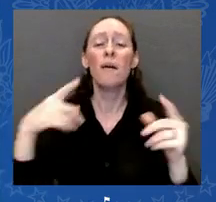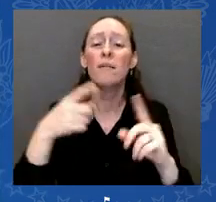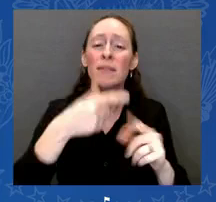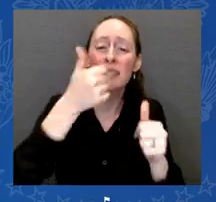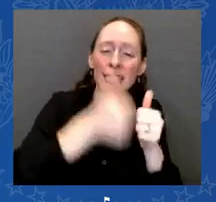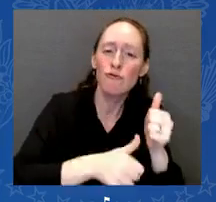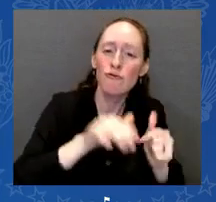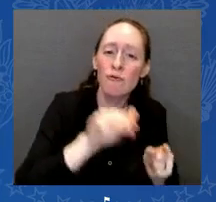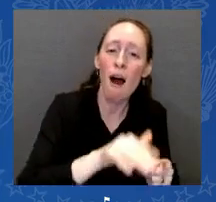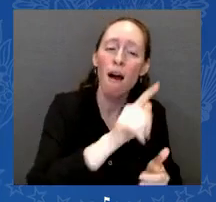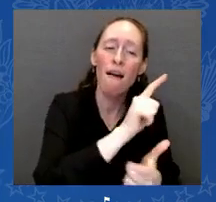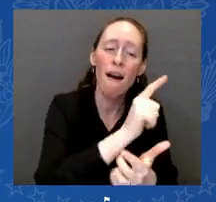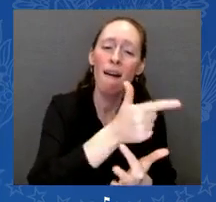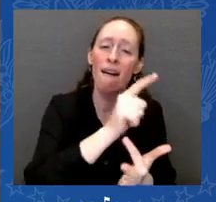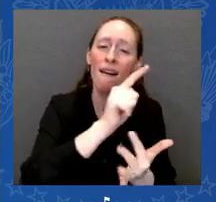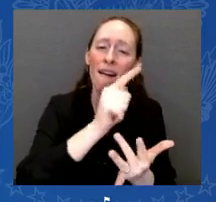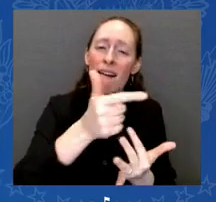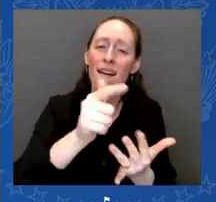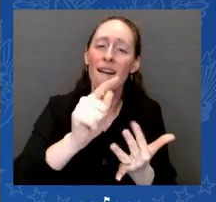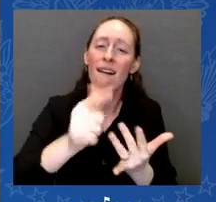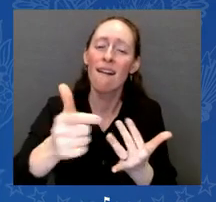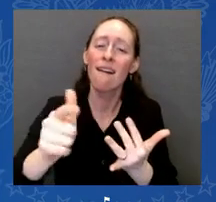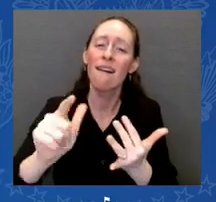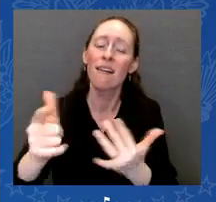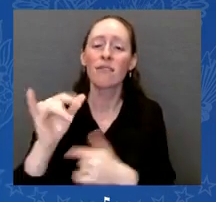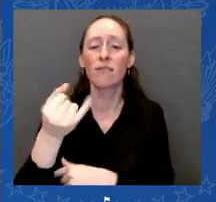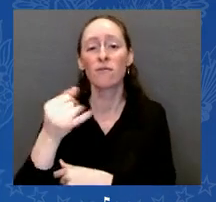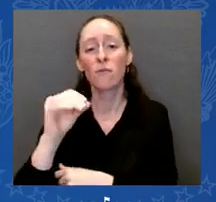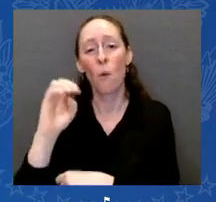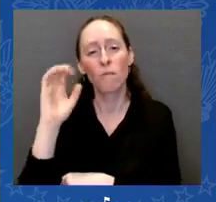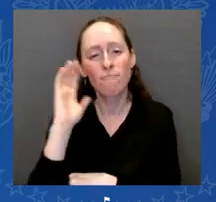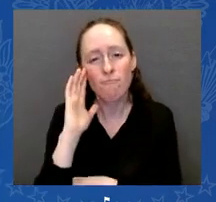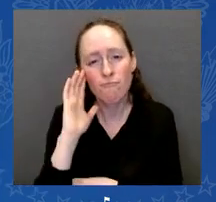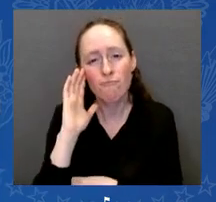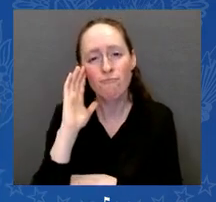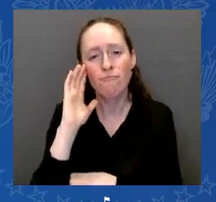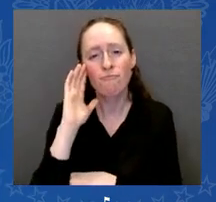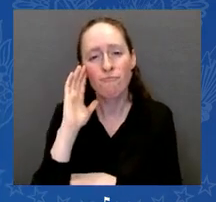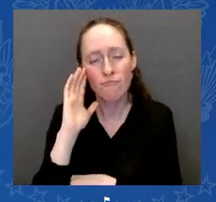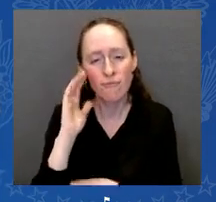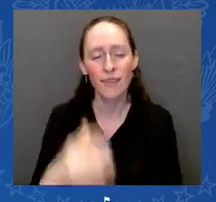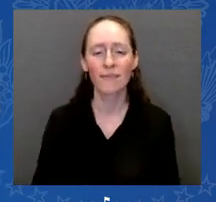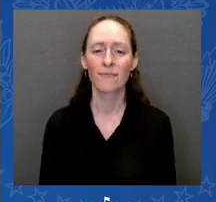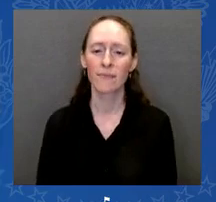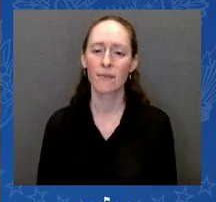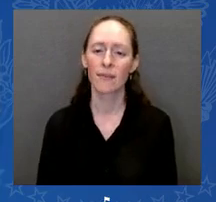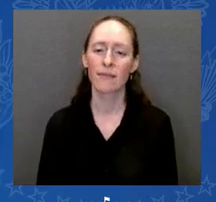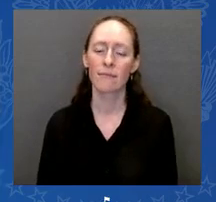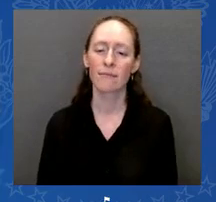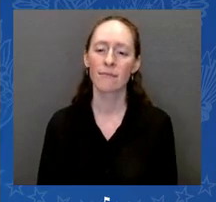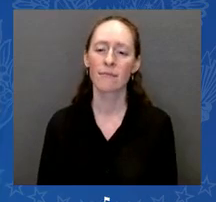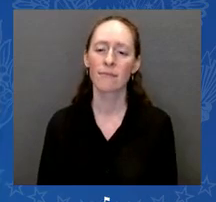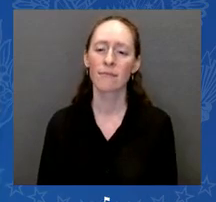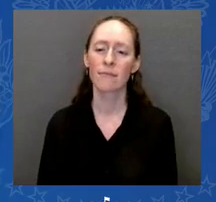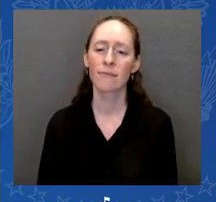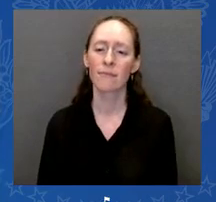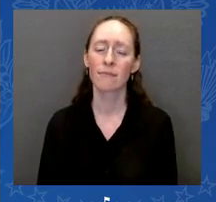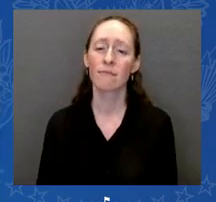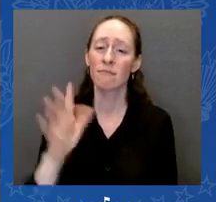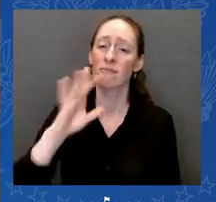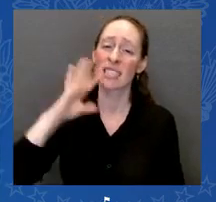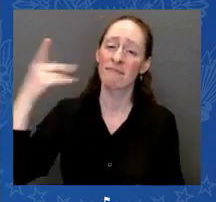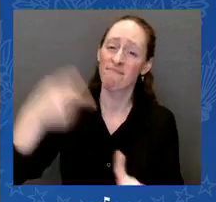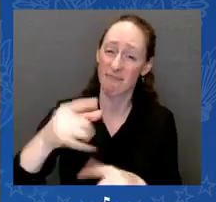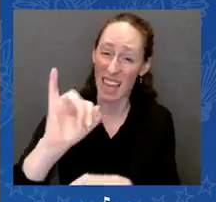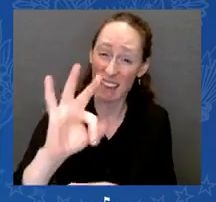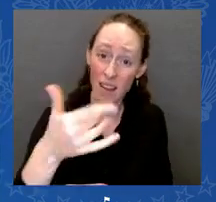would have been if not for our nation's gun laws. When Joe Biden's term as vice president was over, he could have looked back on a career